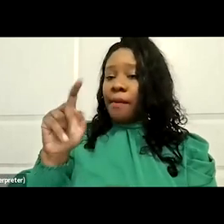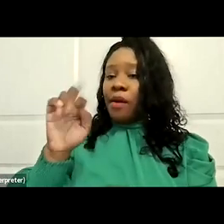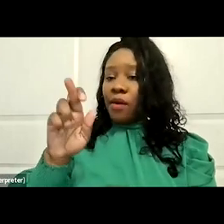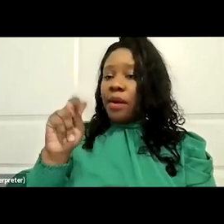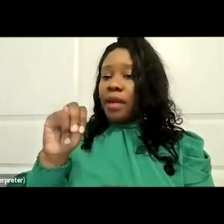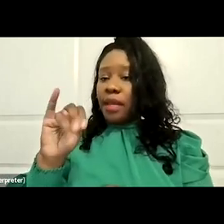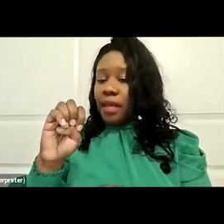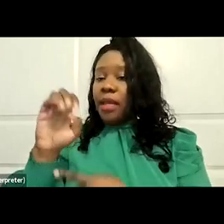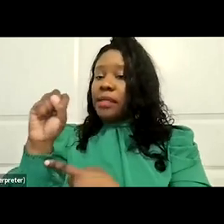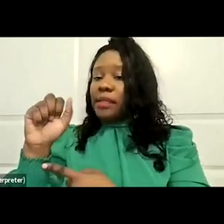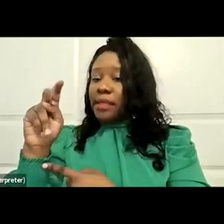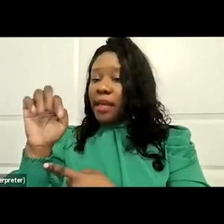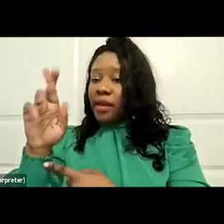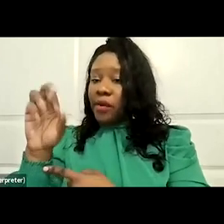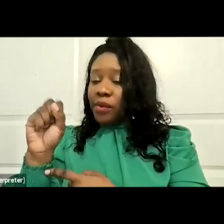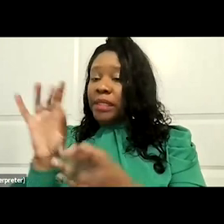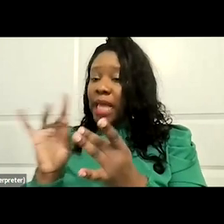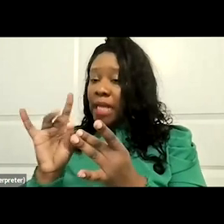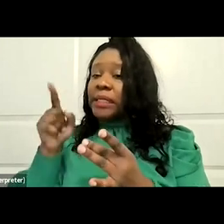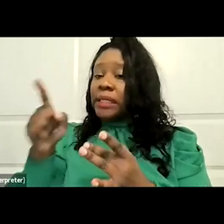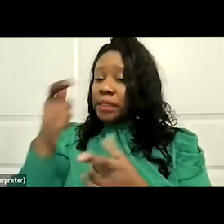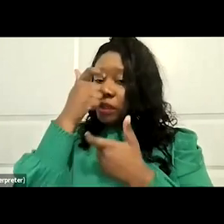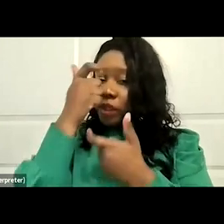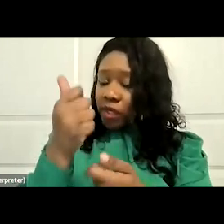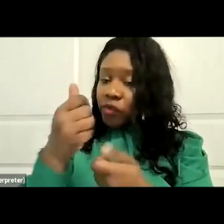being the new chairman of the help committee.